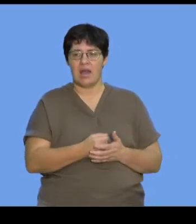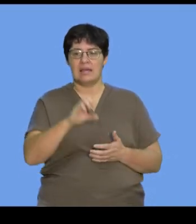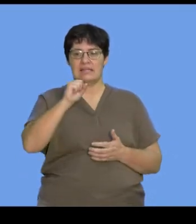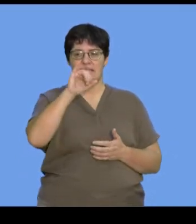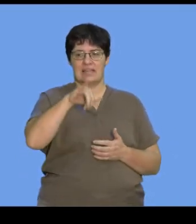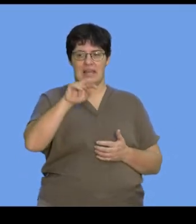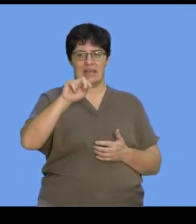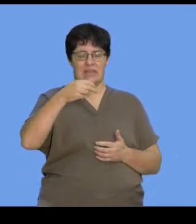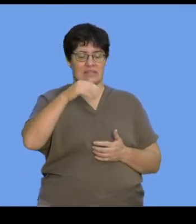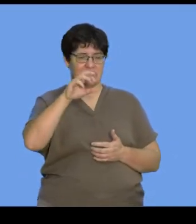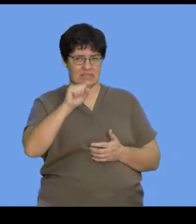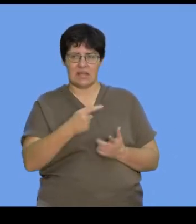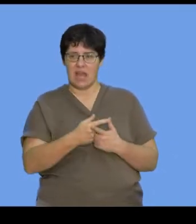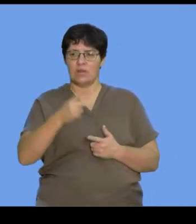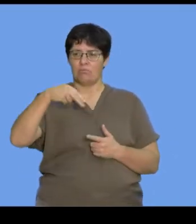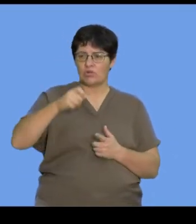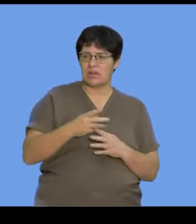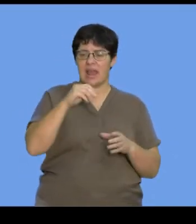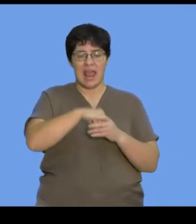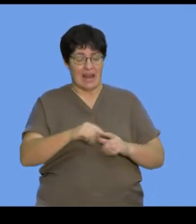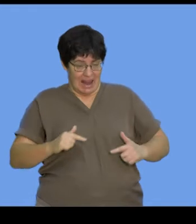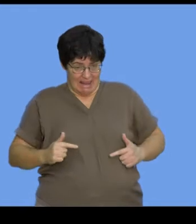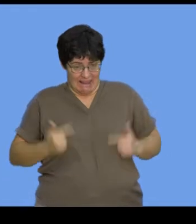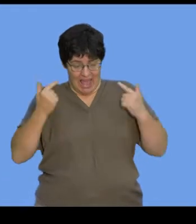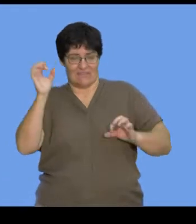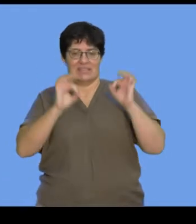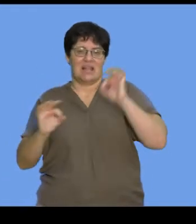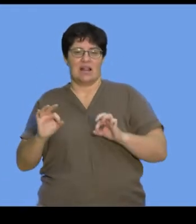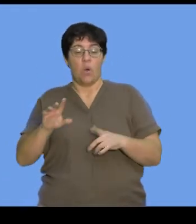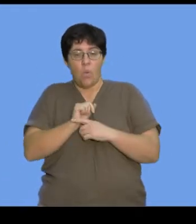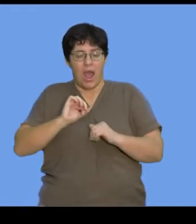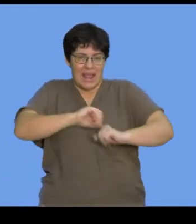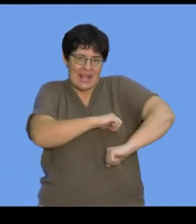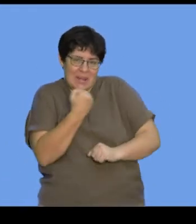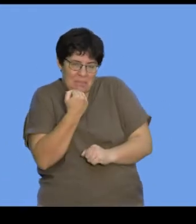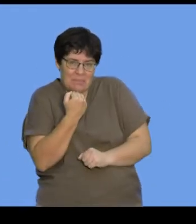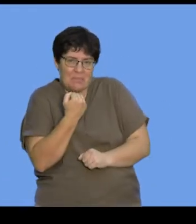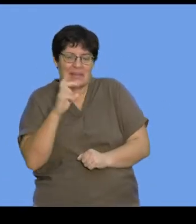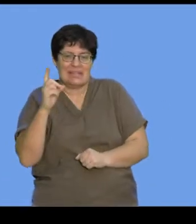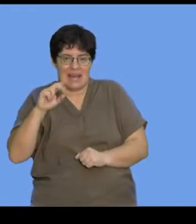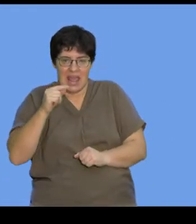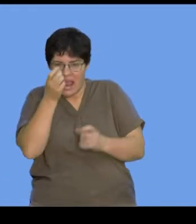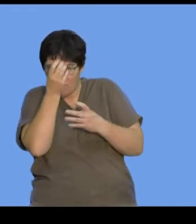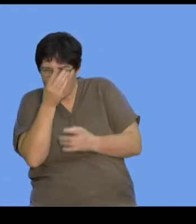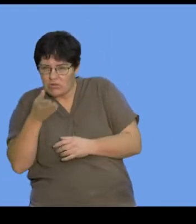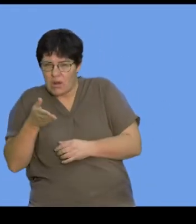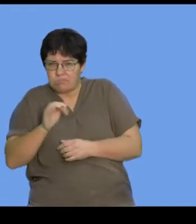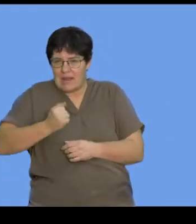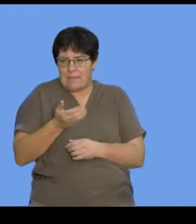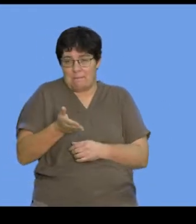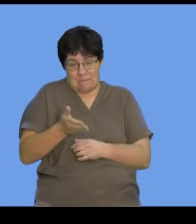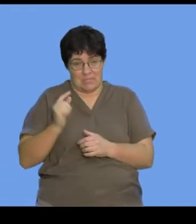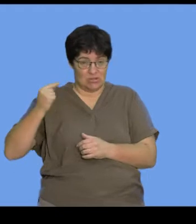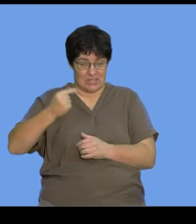proteins in all living cells by storing and transferring genetic information to the rest of the cell.